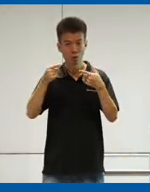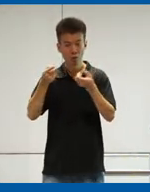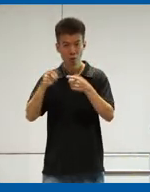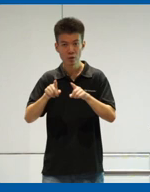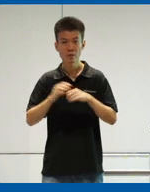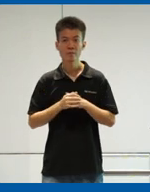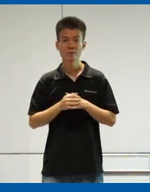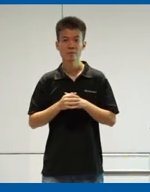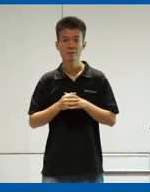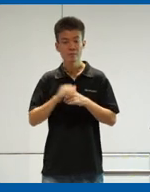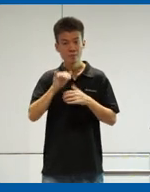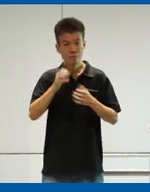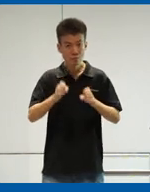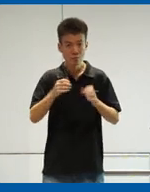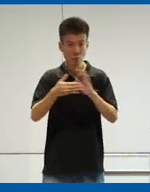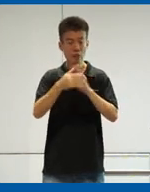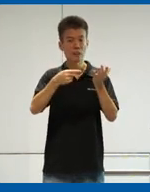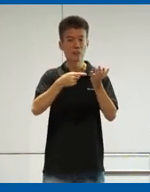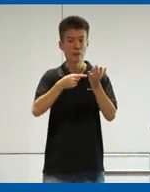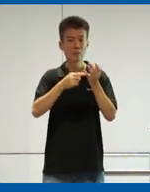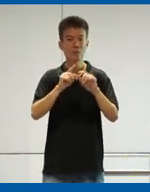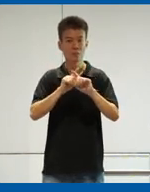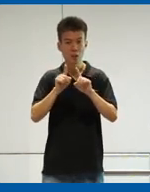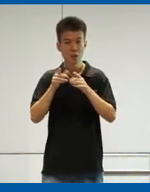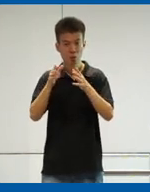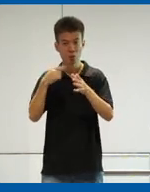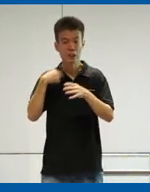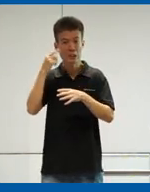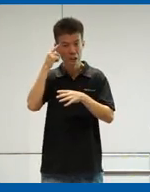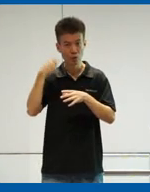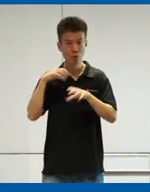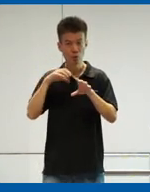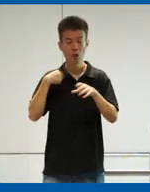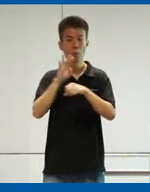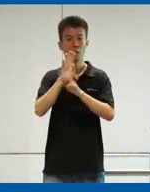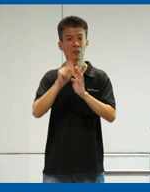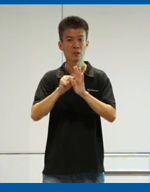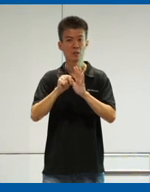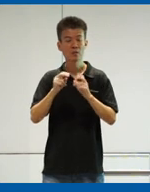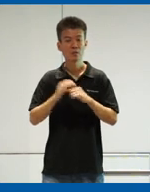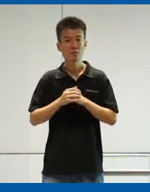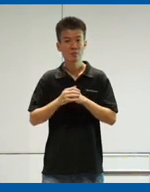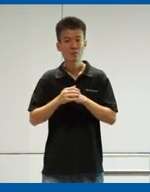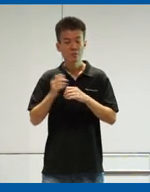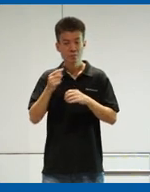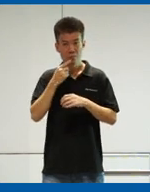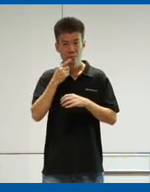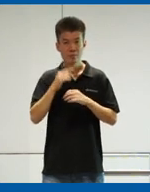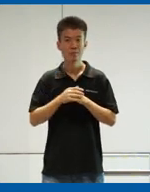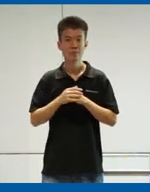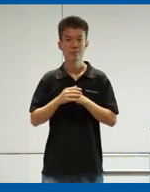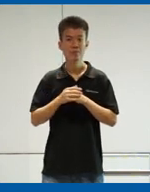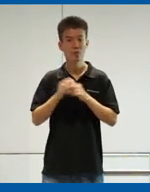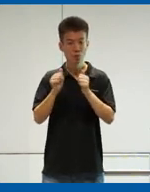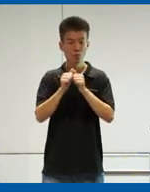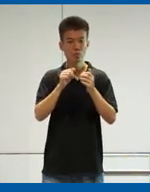It is enabled by tech, but it's the way we think we do our business. Very quickly, I just want to say that, you know, with all